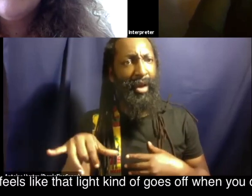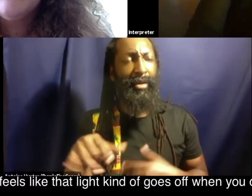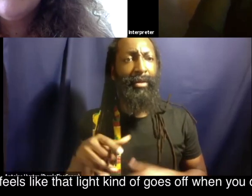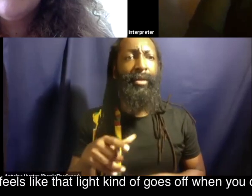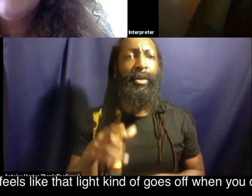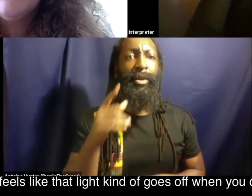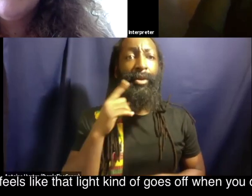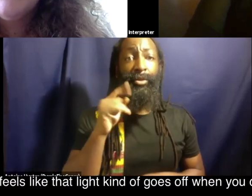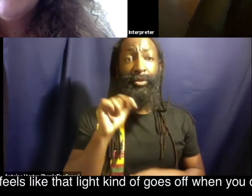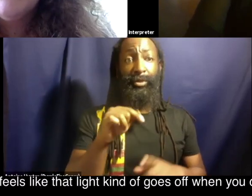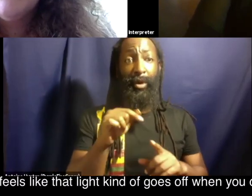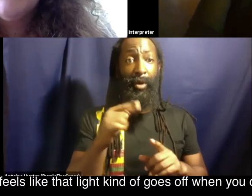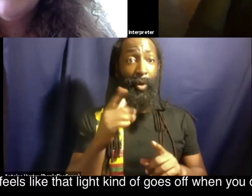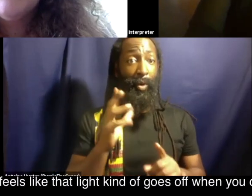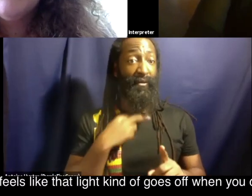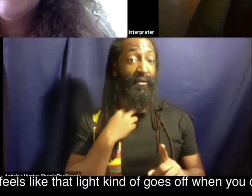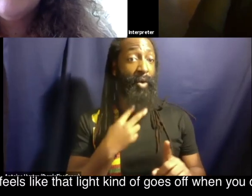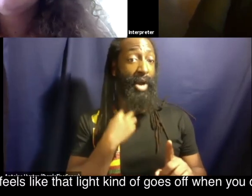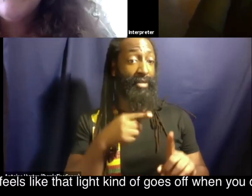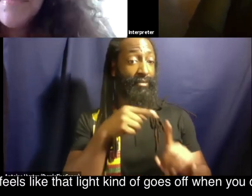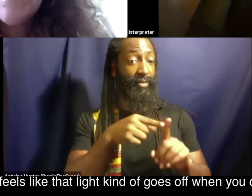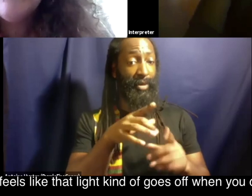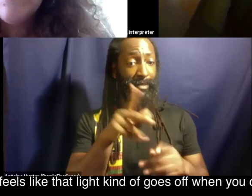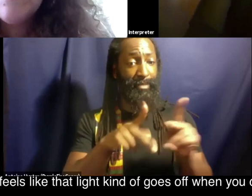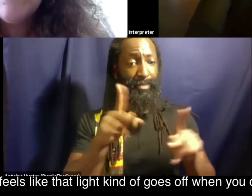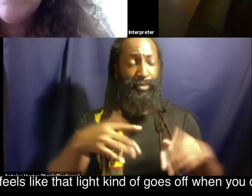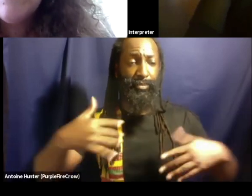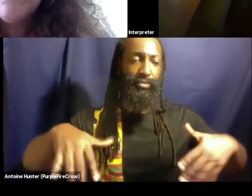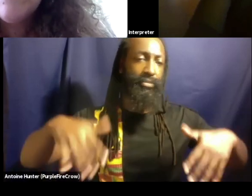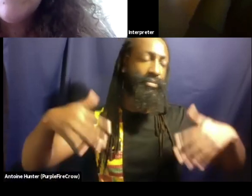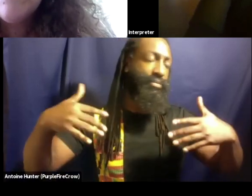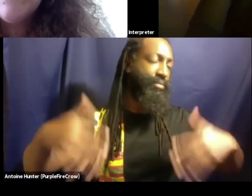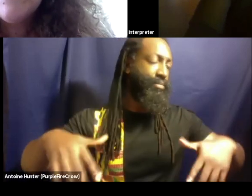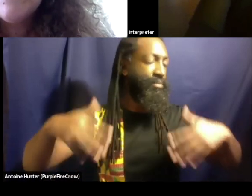it feel like it feels like that light kind of goes off when you can't express yourself